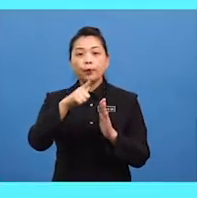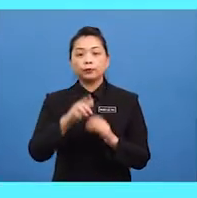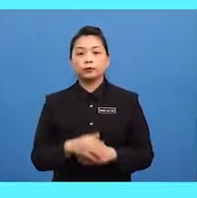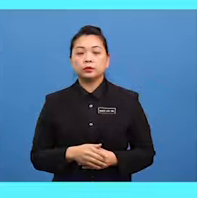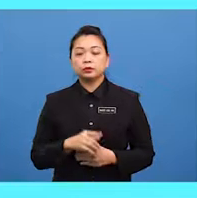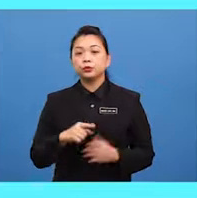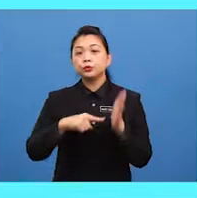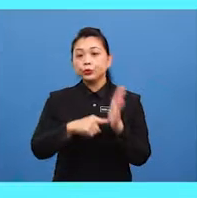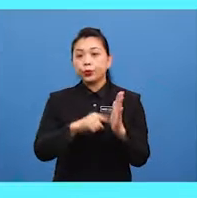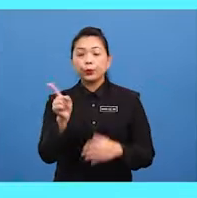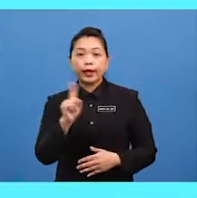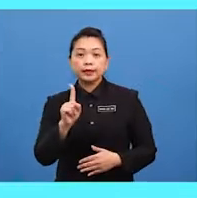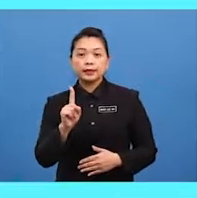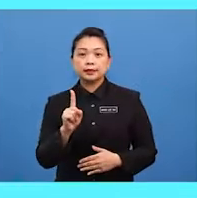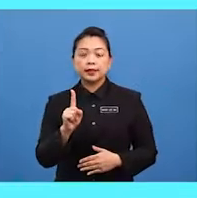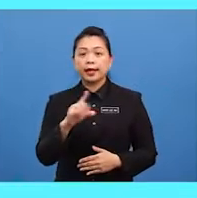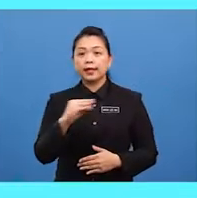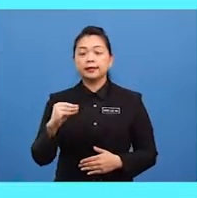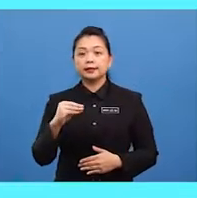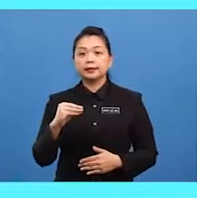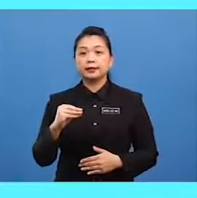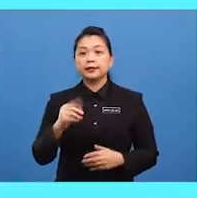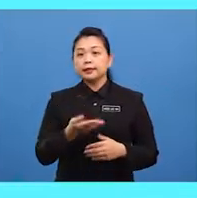people or things are at